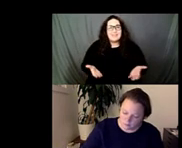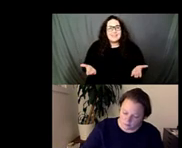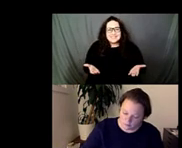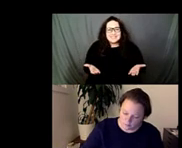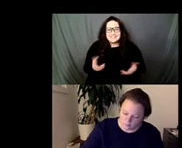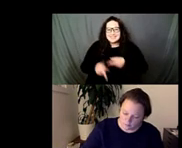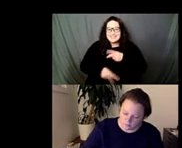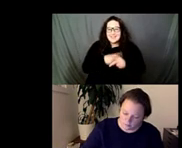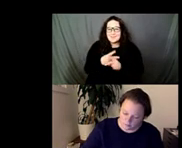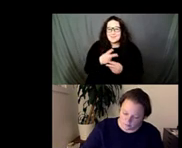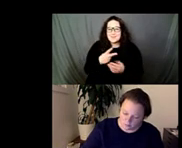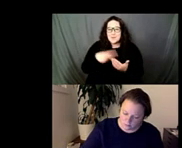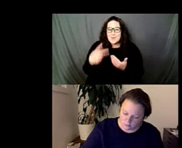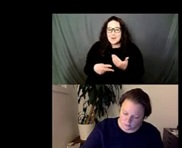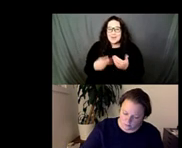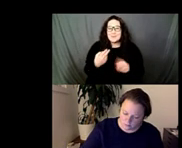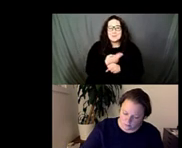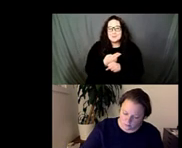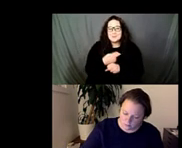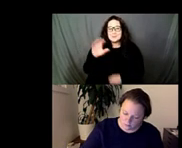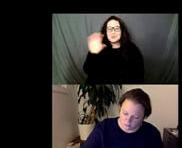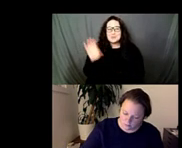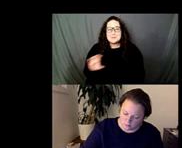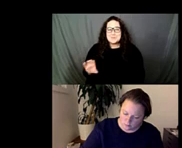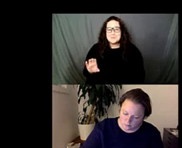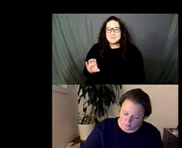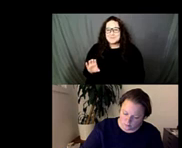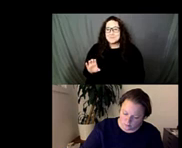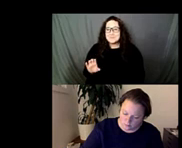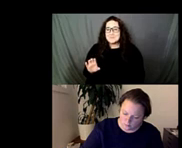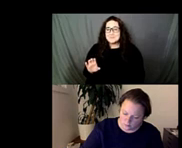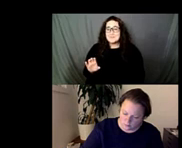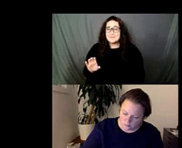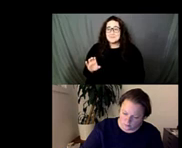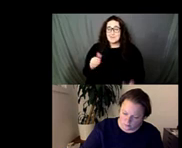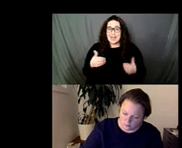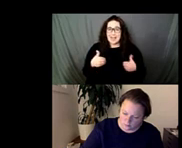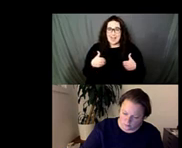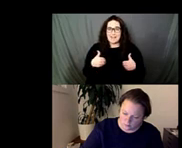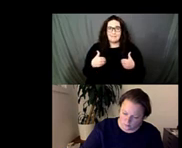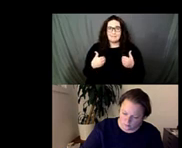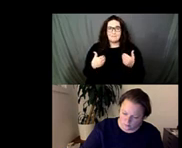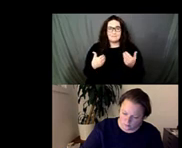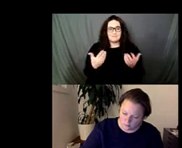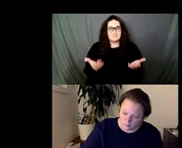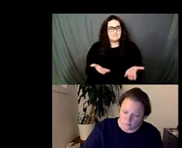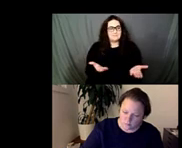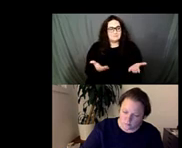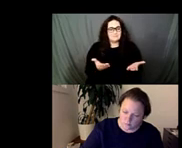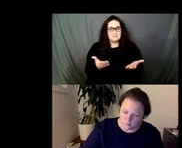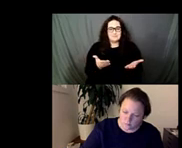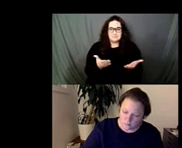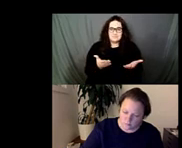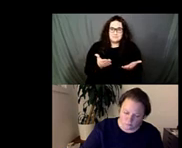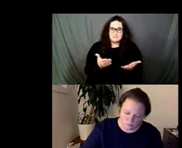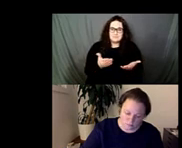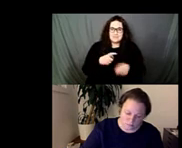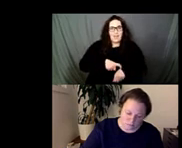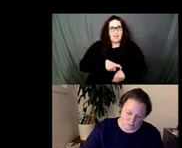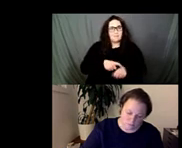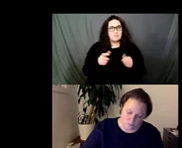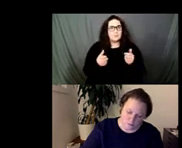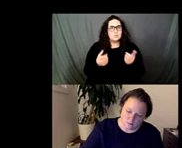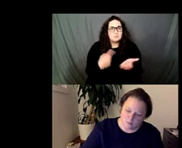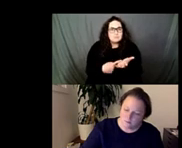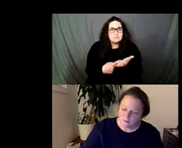using zoom as a way to actually like this program creating a form to actually talk about the work and like let it breathe and open up um i think